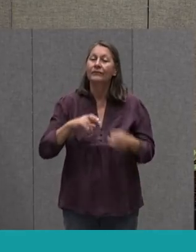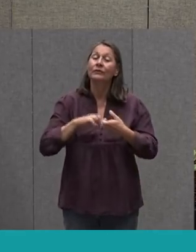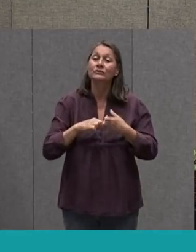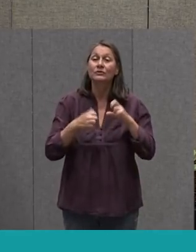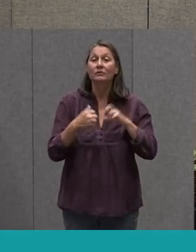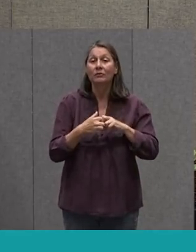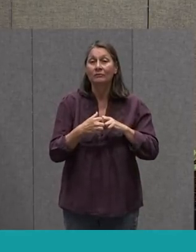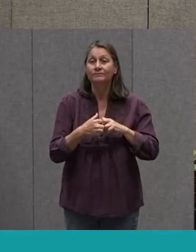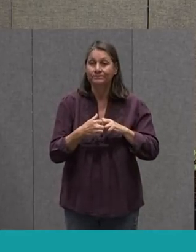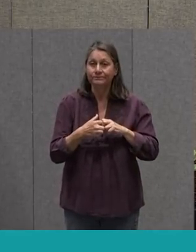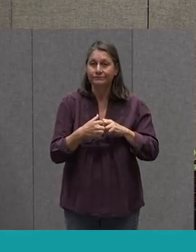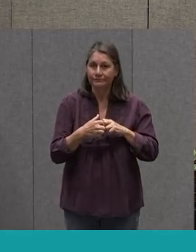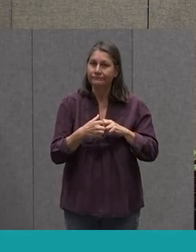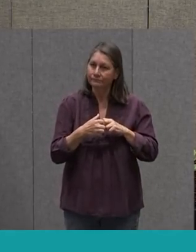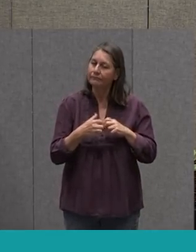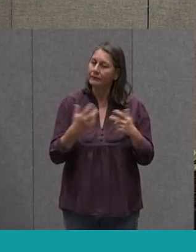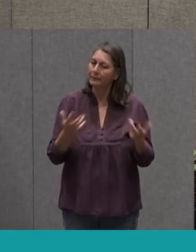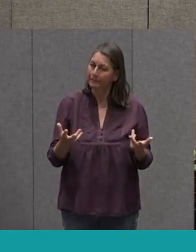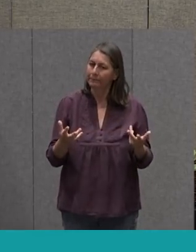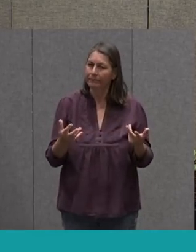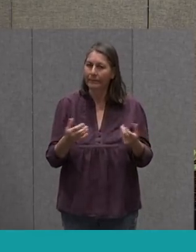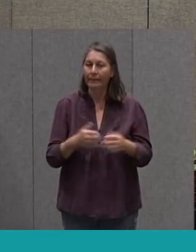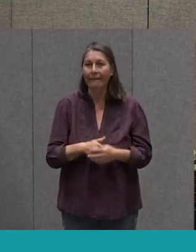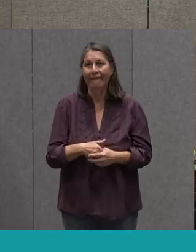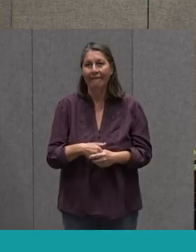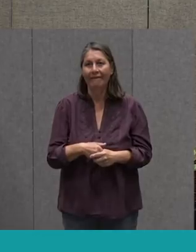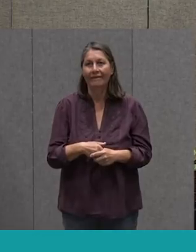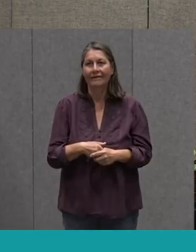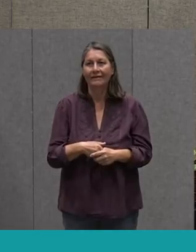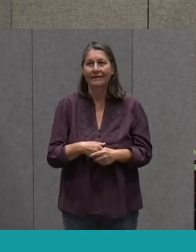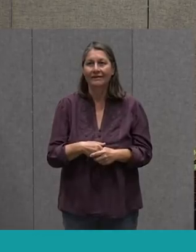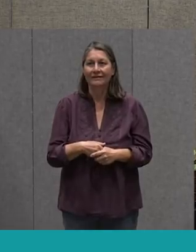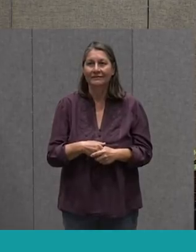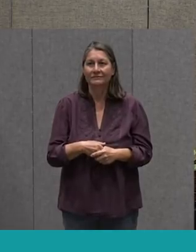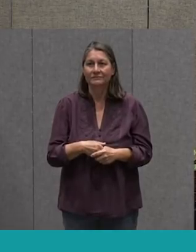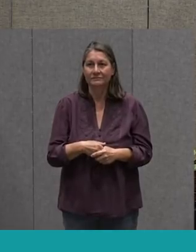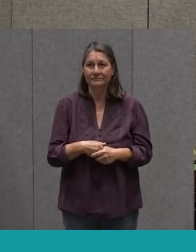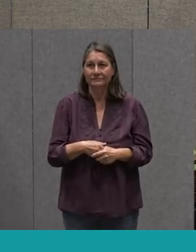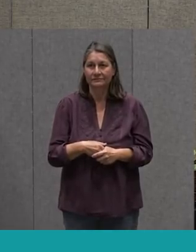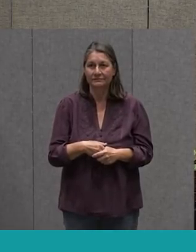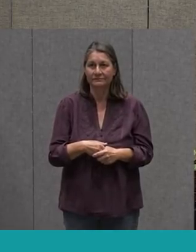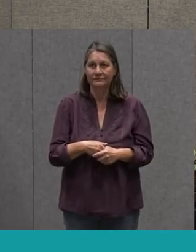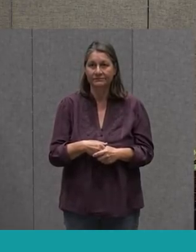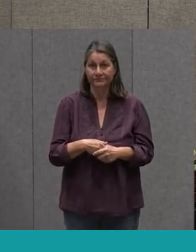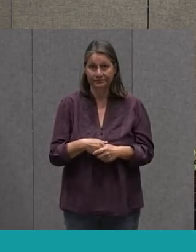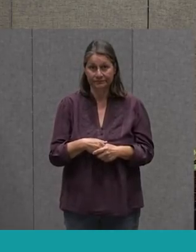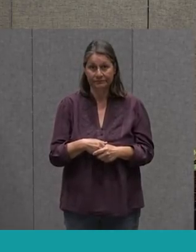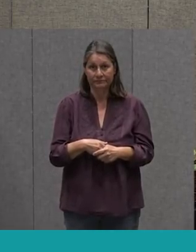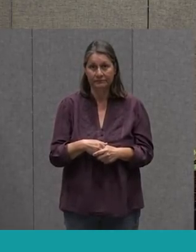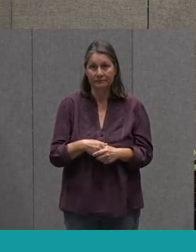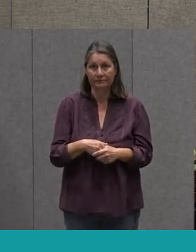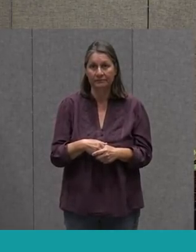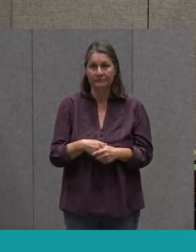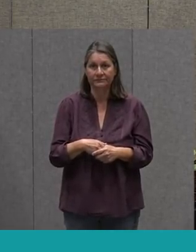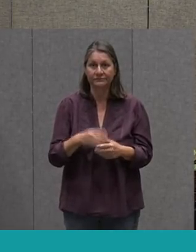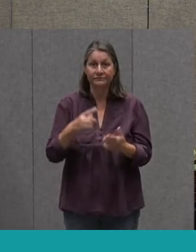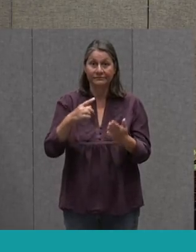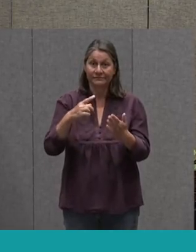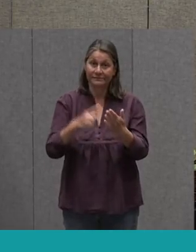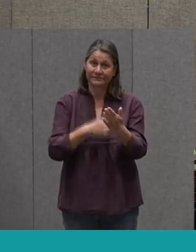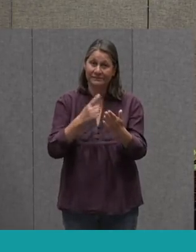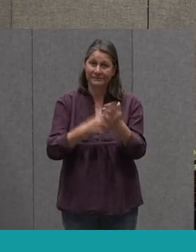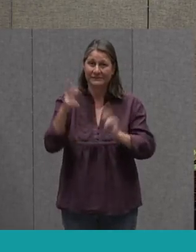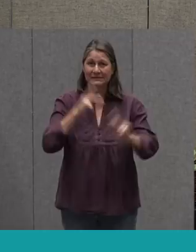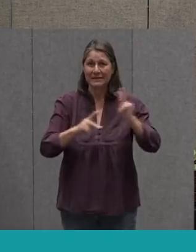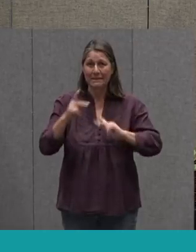We're Talking About Here In General Is That Sometimes As People Are Staying Home Together All The Time